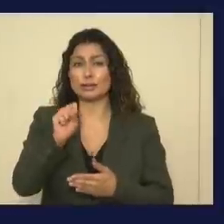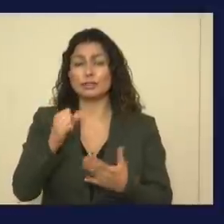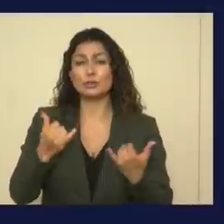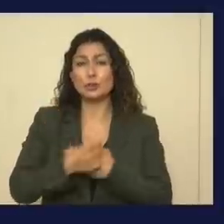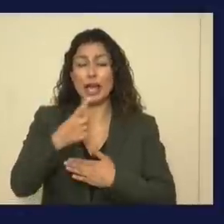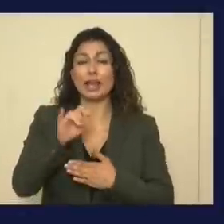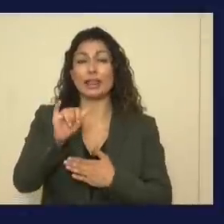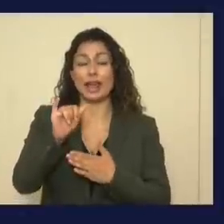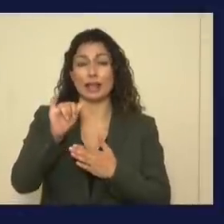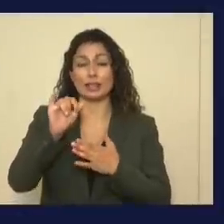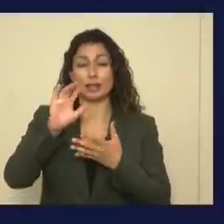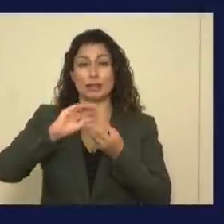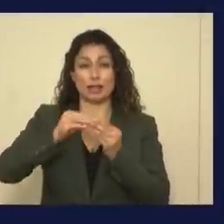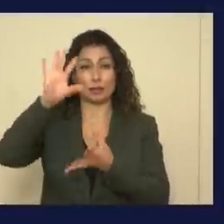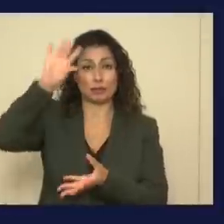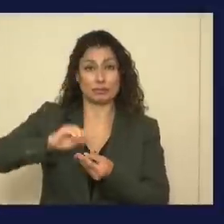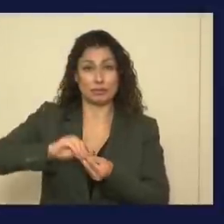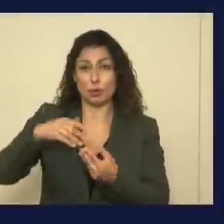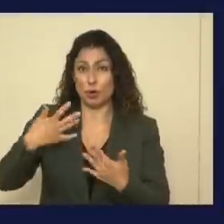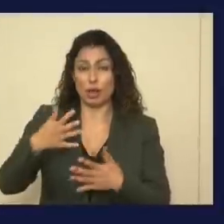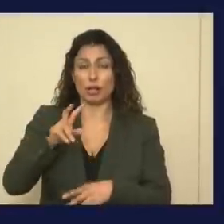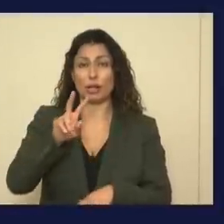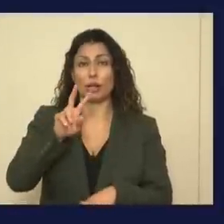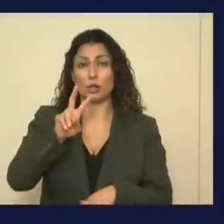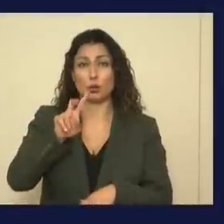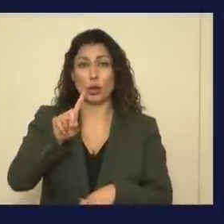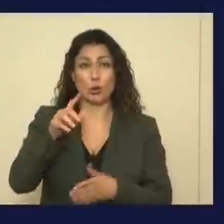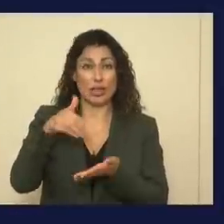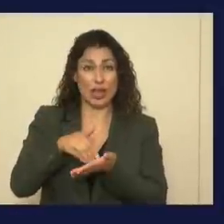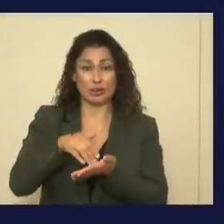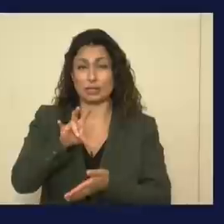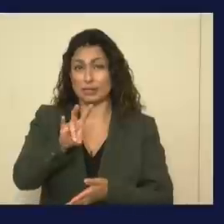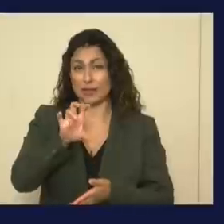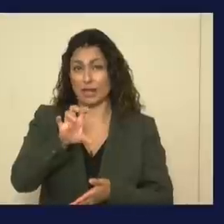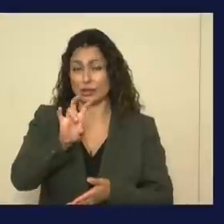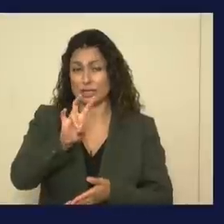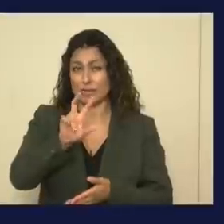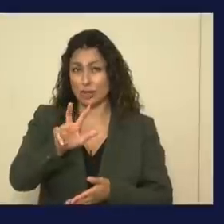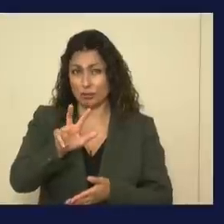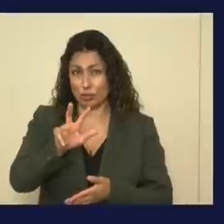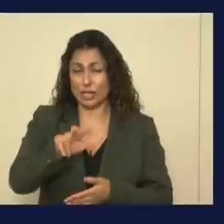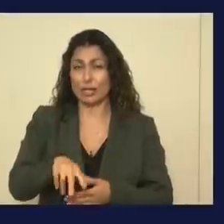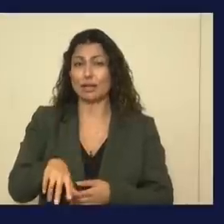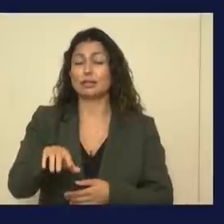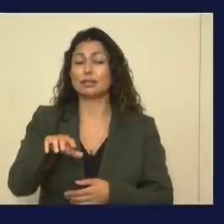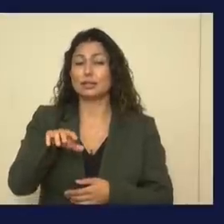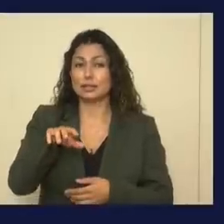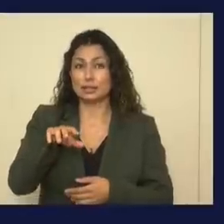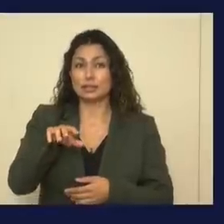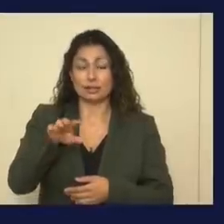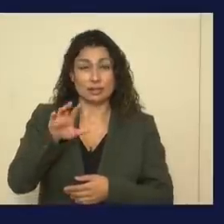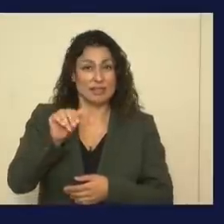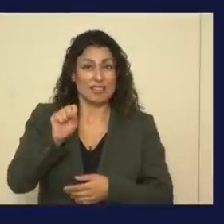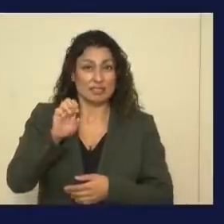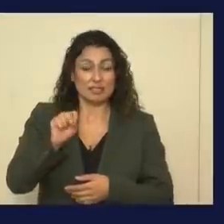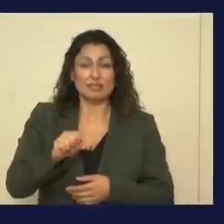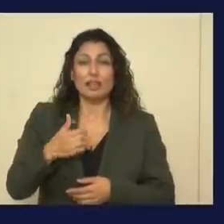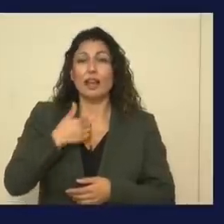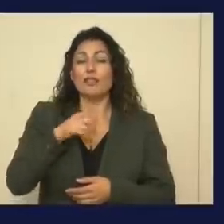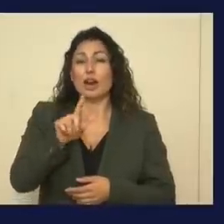That brings our running total to 21,773 cases. We have